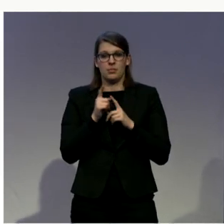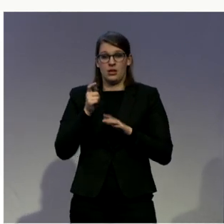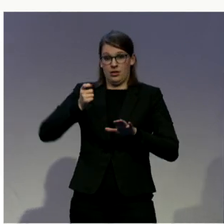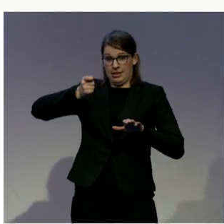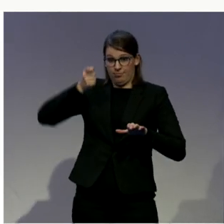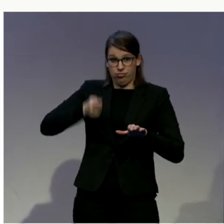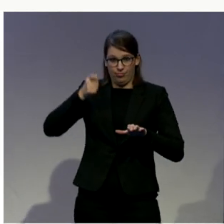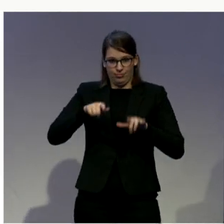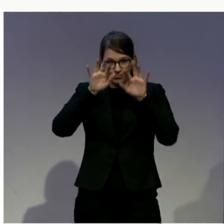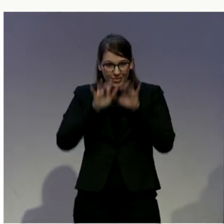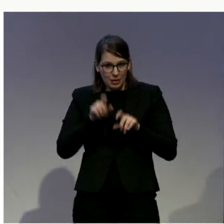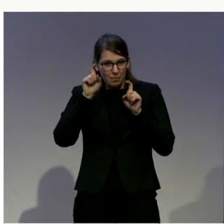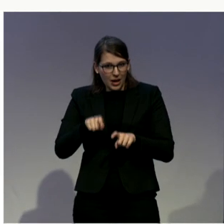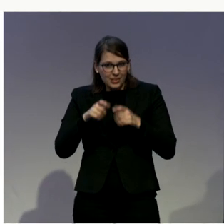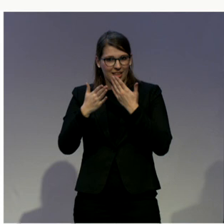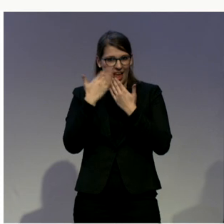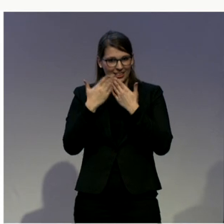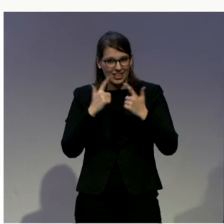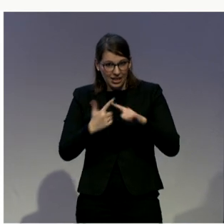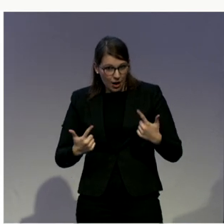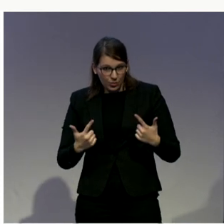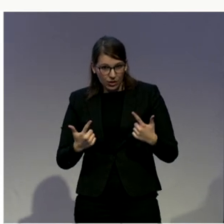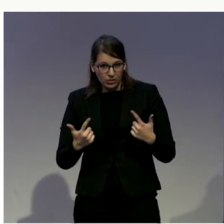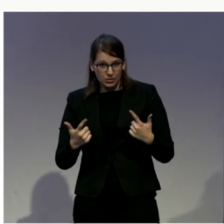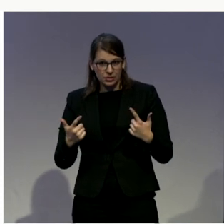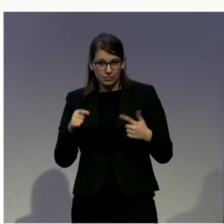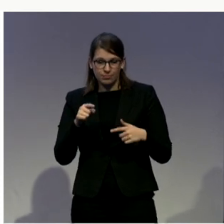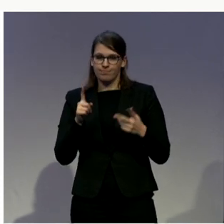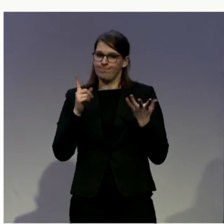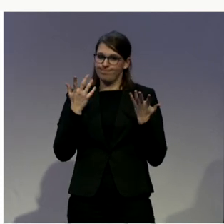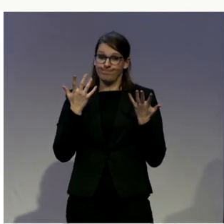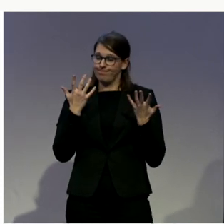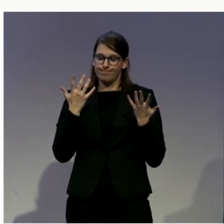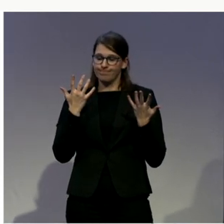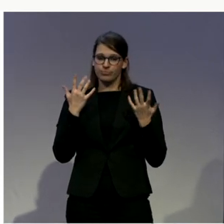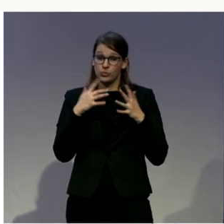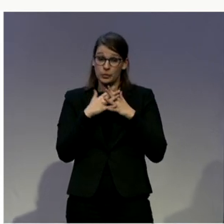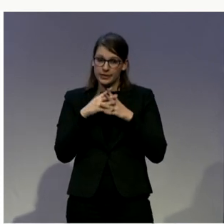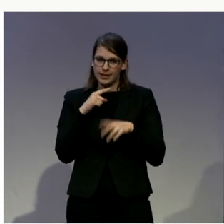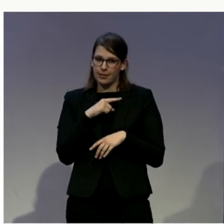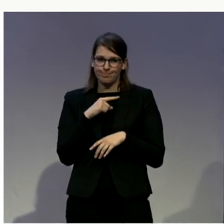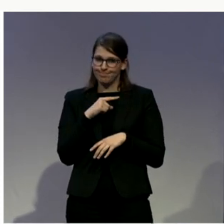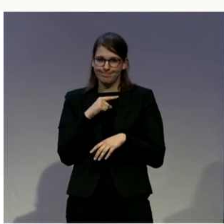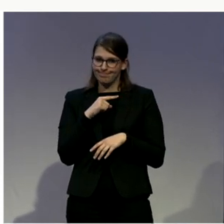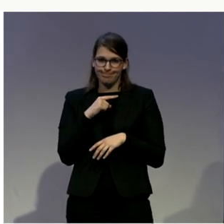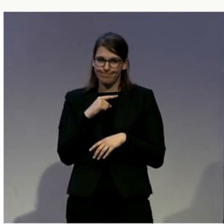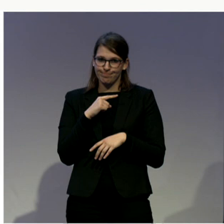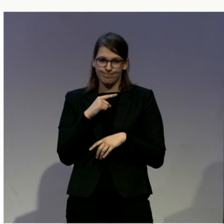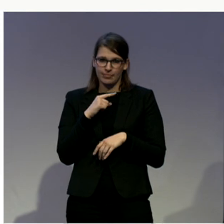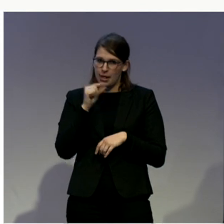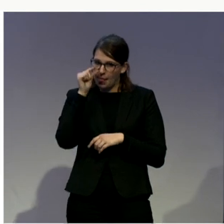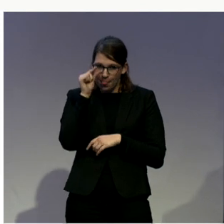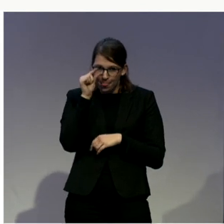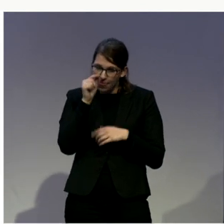Uh, unfortunately in the United States, we have seen fewer accommodations for those with intellectual and developmental